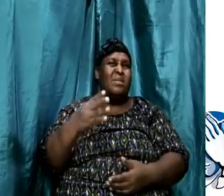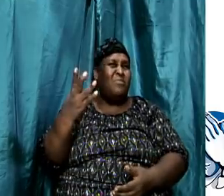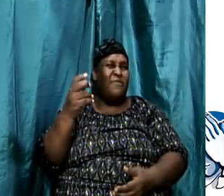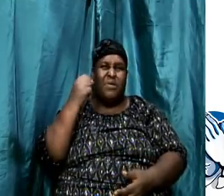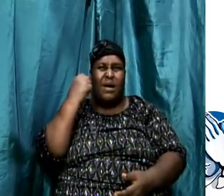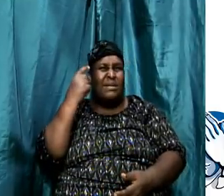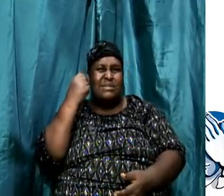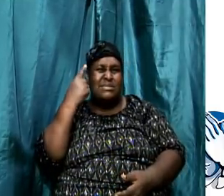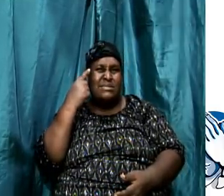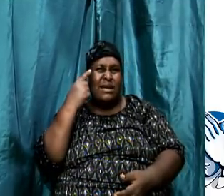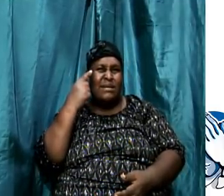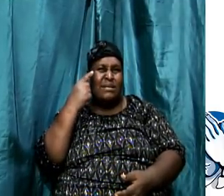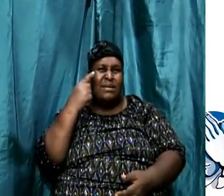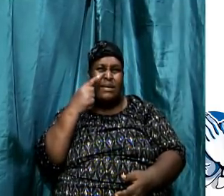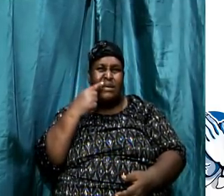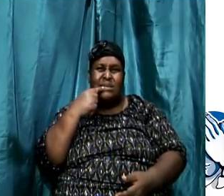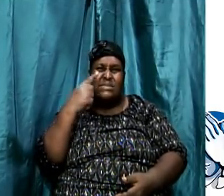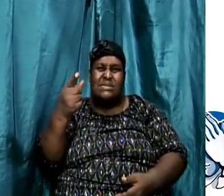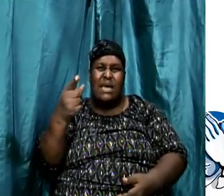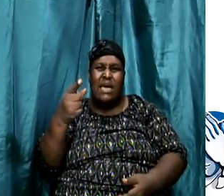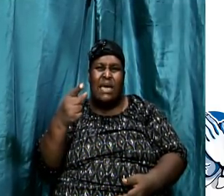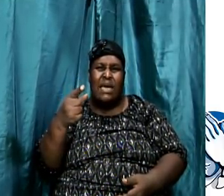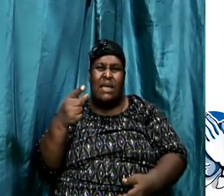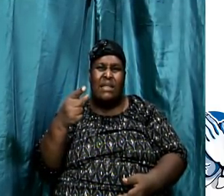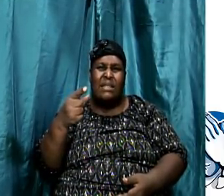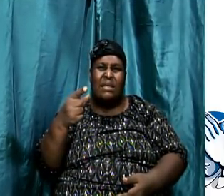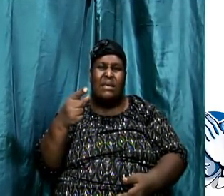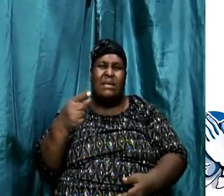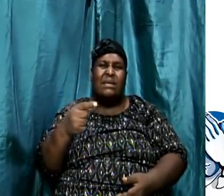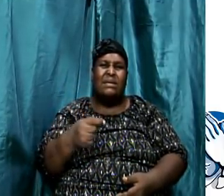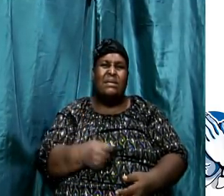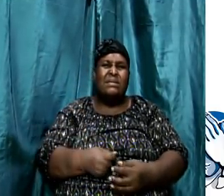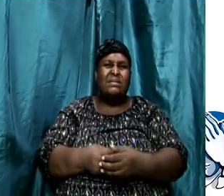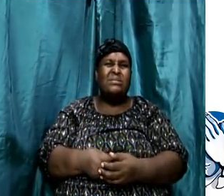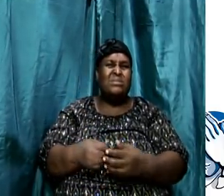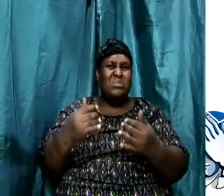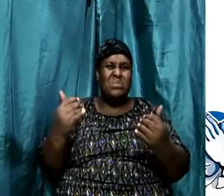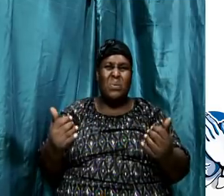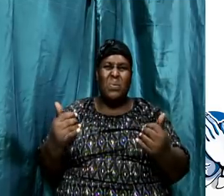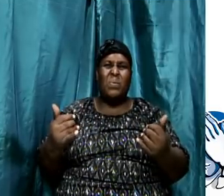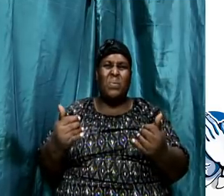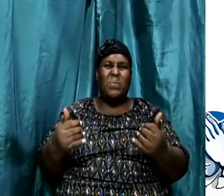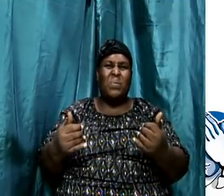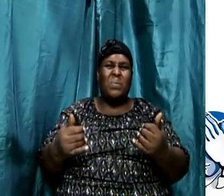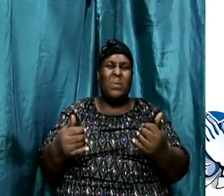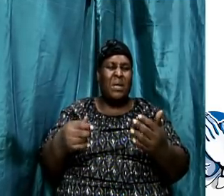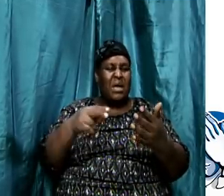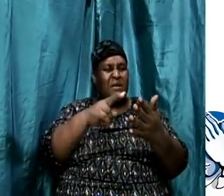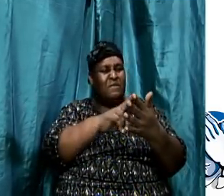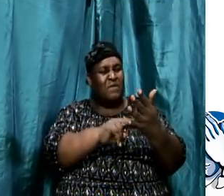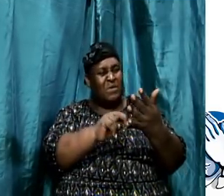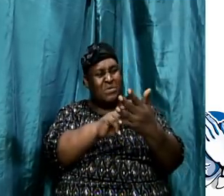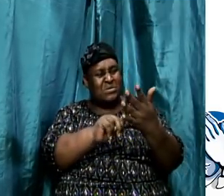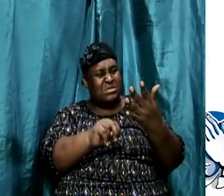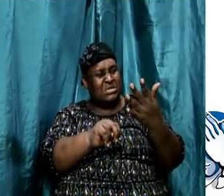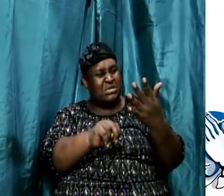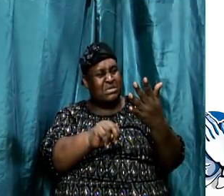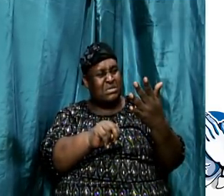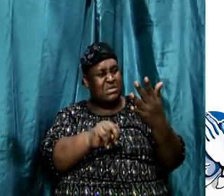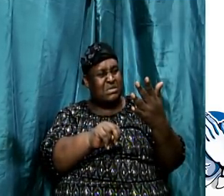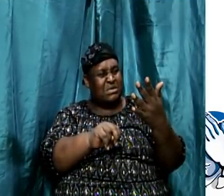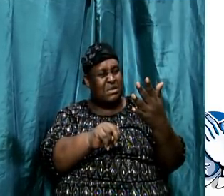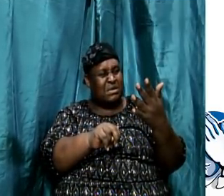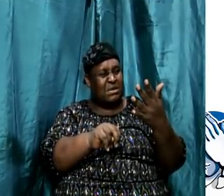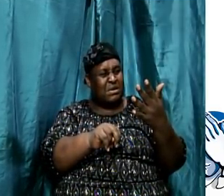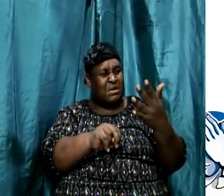statement, we have to take into consideration what is called the immediate concept which includes verses immediately before or after.